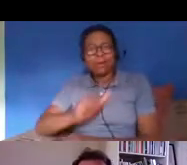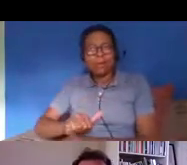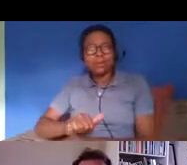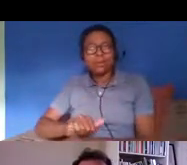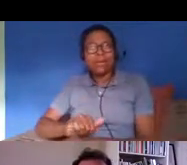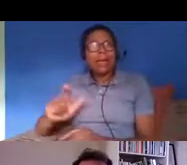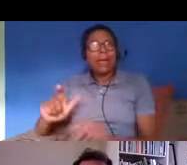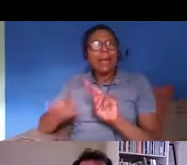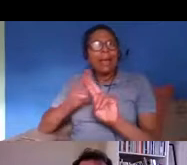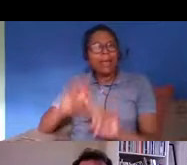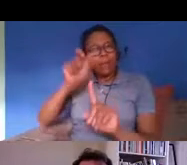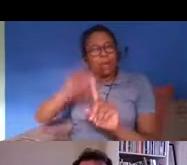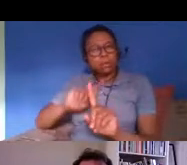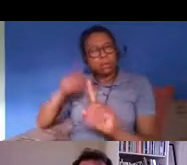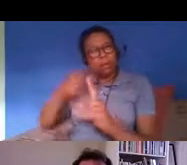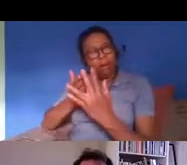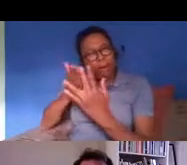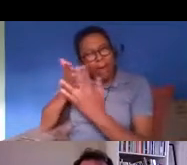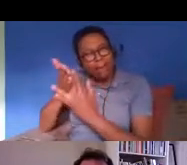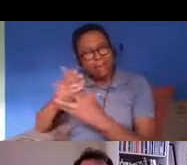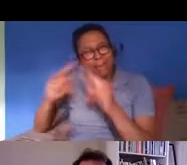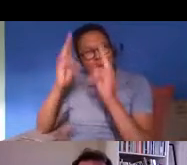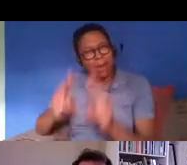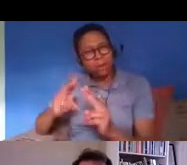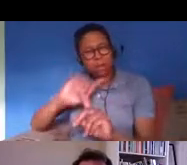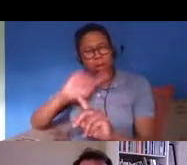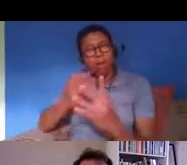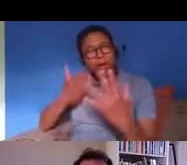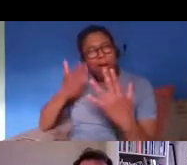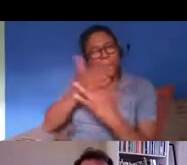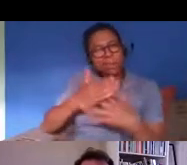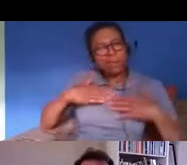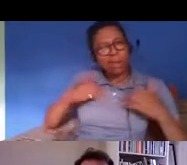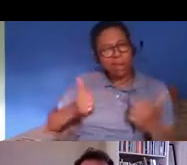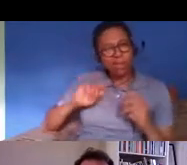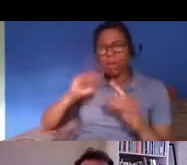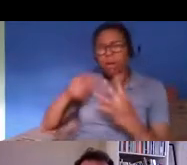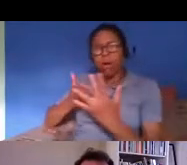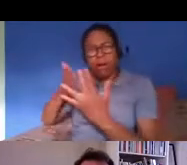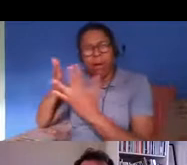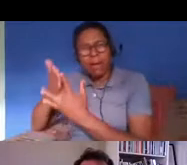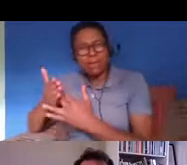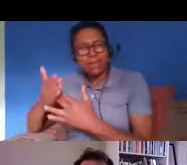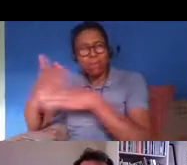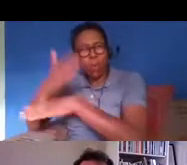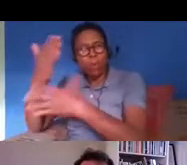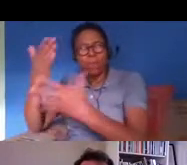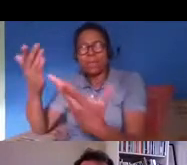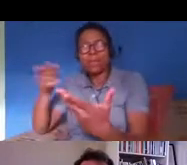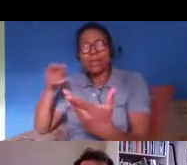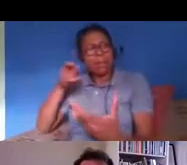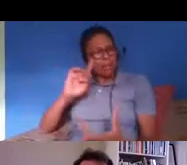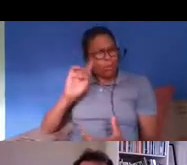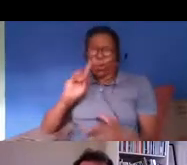consciously creating or at least being negligent as to create this huge unauthorized population and giving them